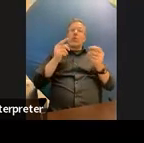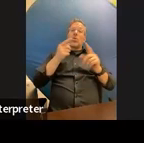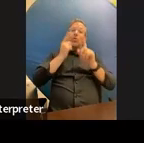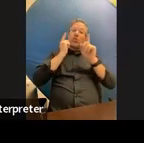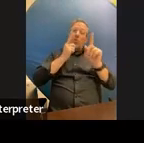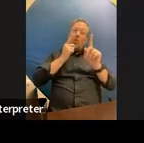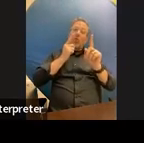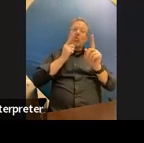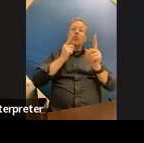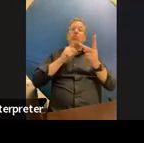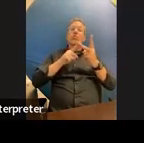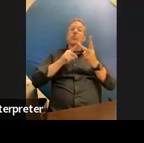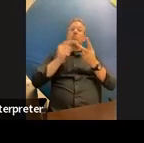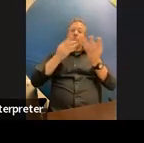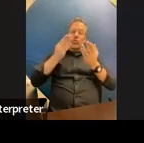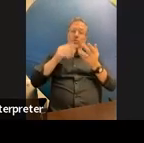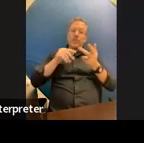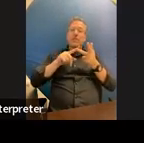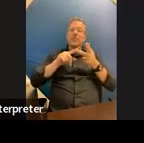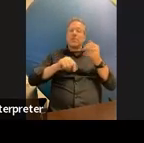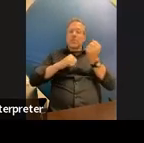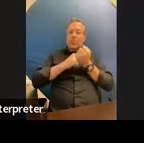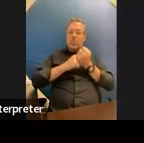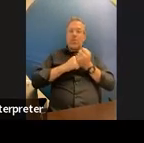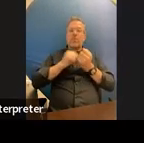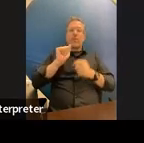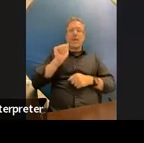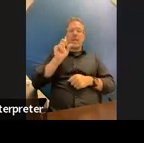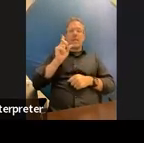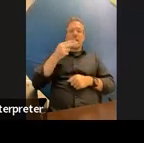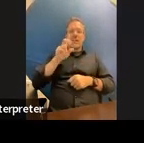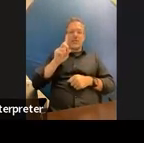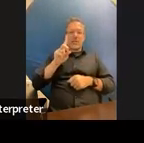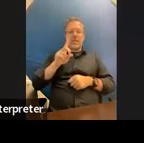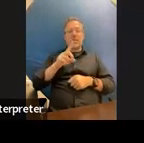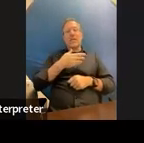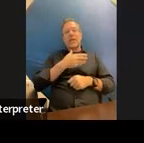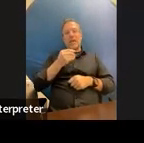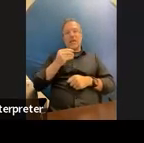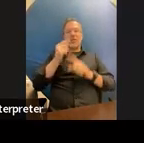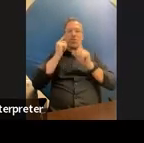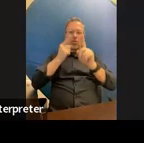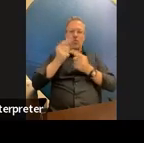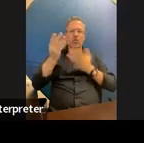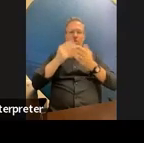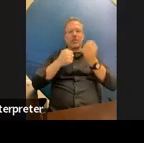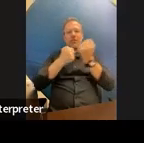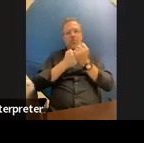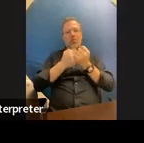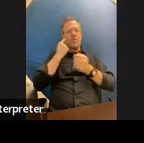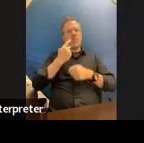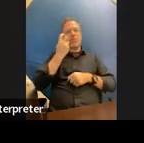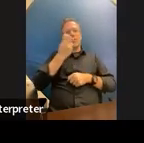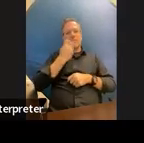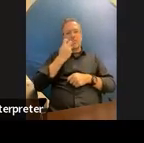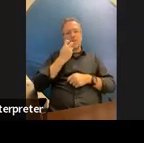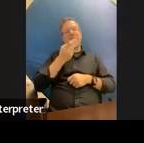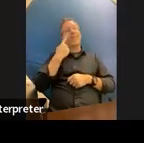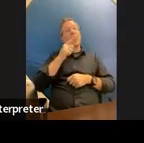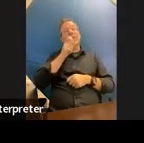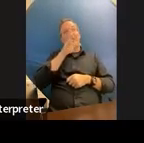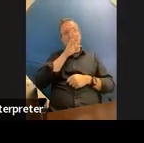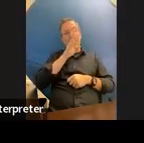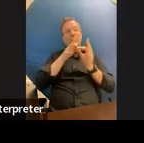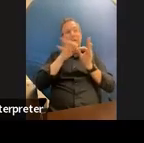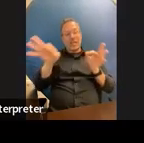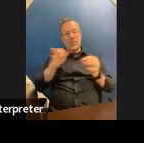to address adhd and goal services and supports to address speech and language impairment because they are equal they